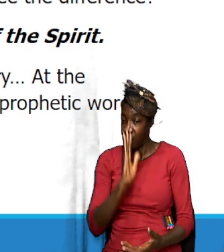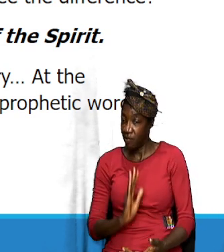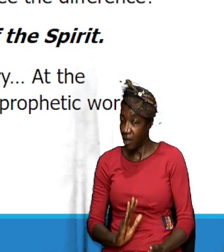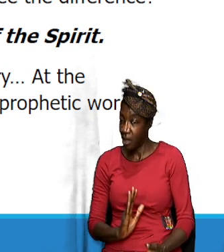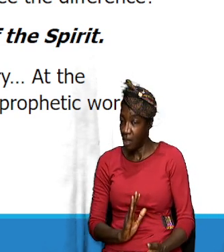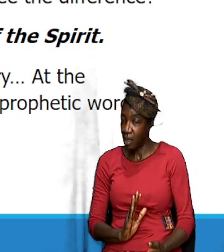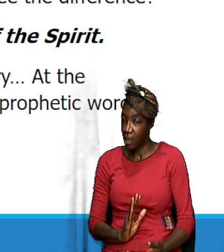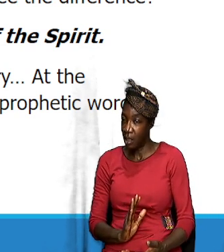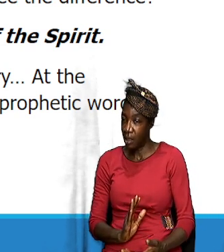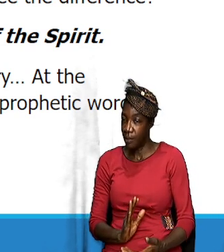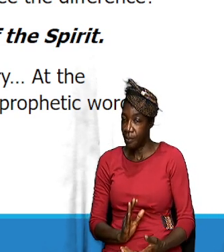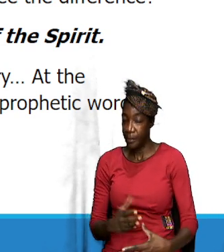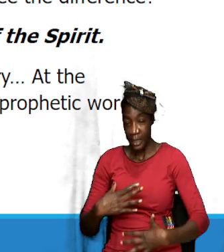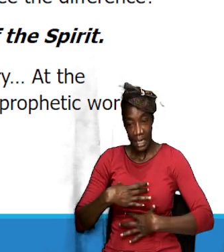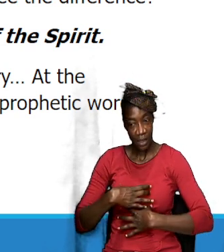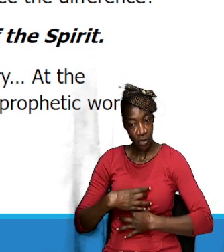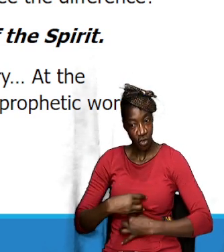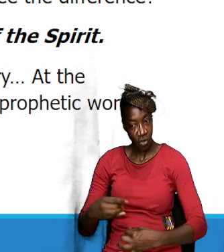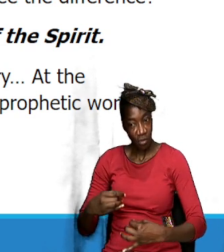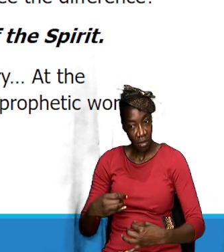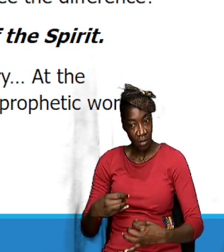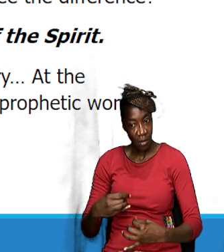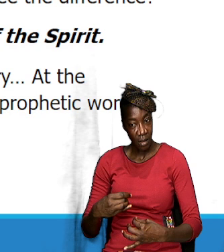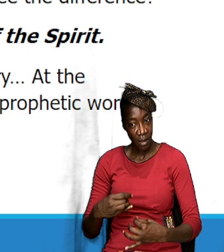it is interesting, you know,